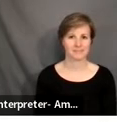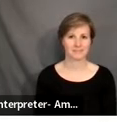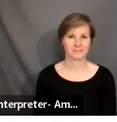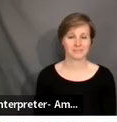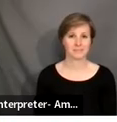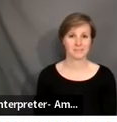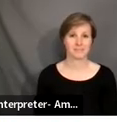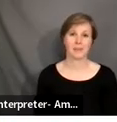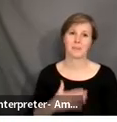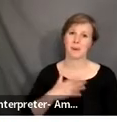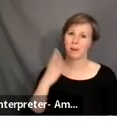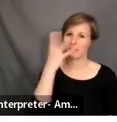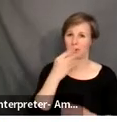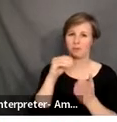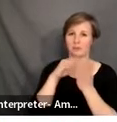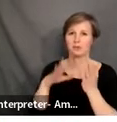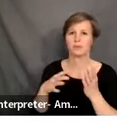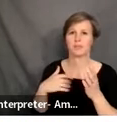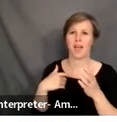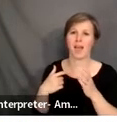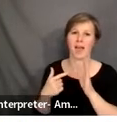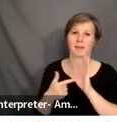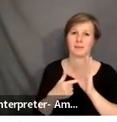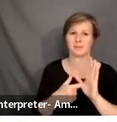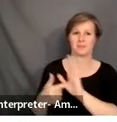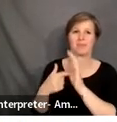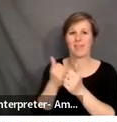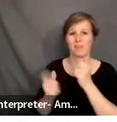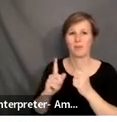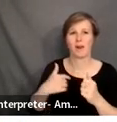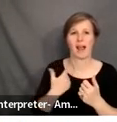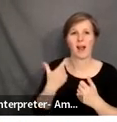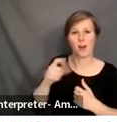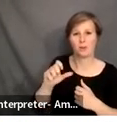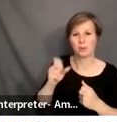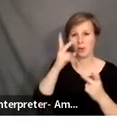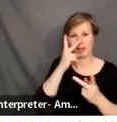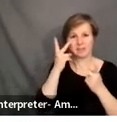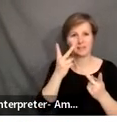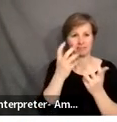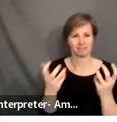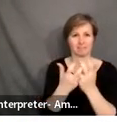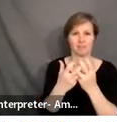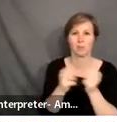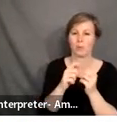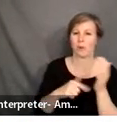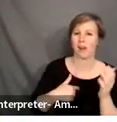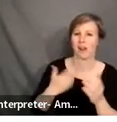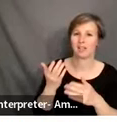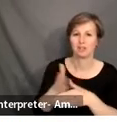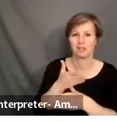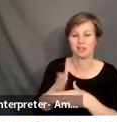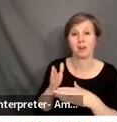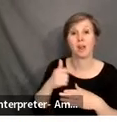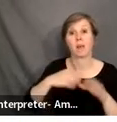These are my beautiful students. I take them everywhere that I go, so you can have kind of images to put with what I'll share with you. So I'll be